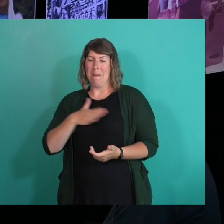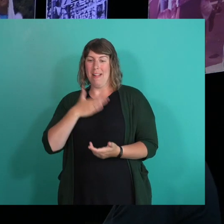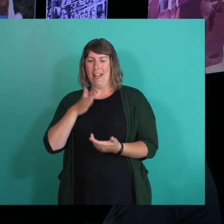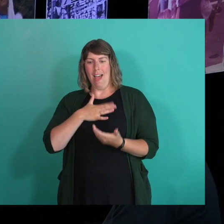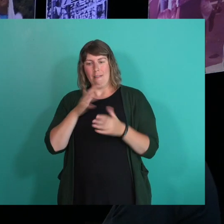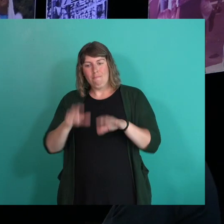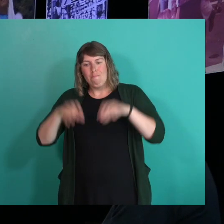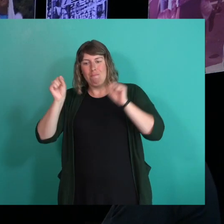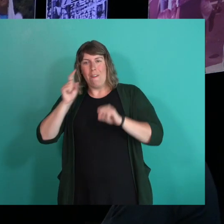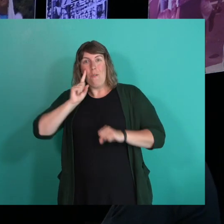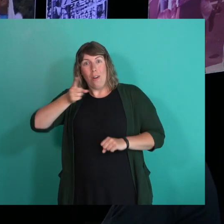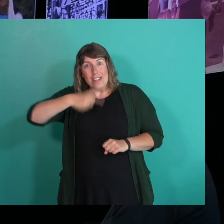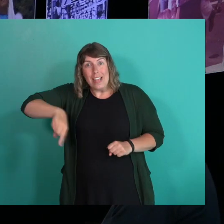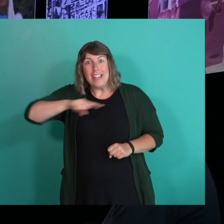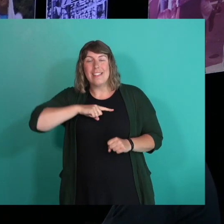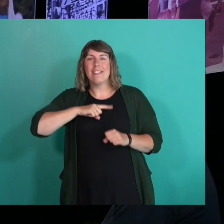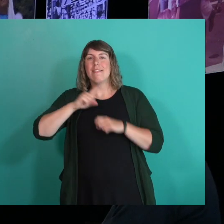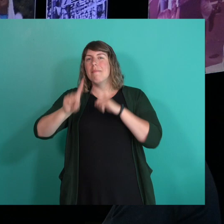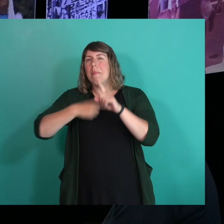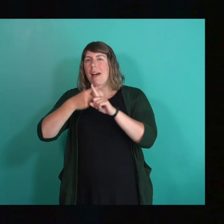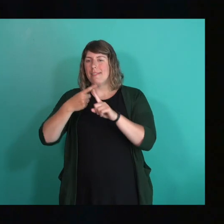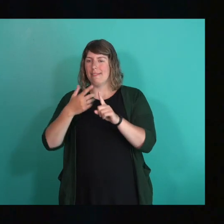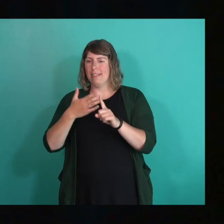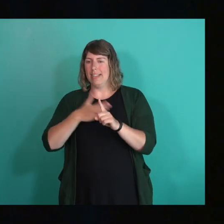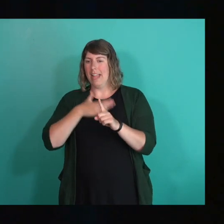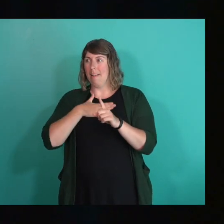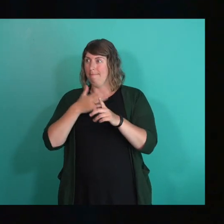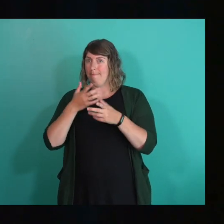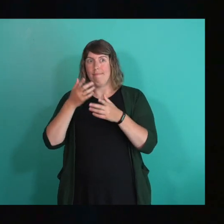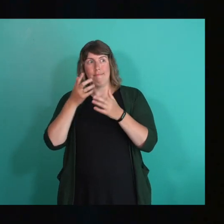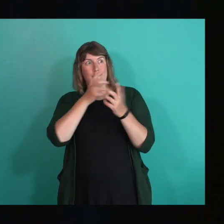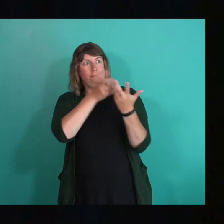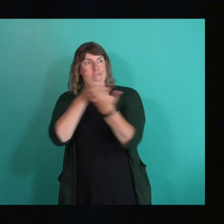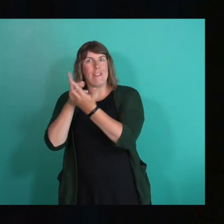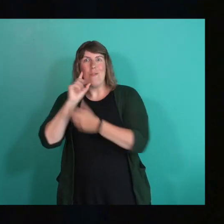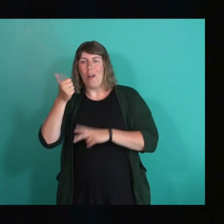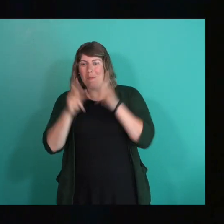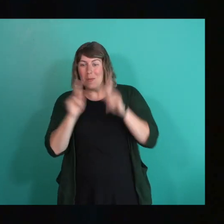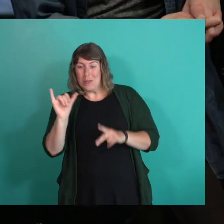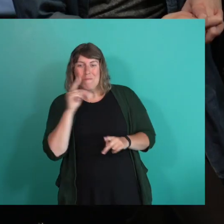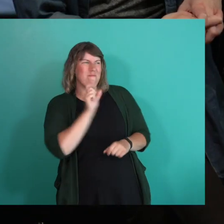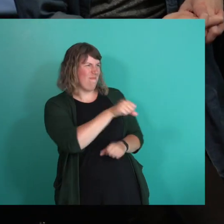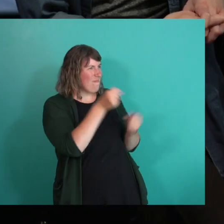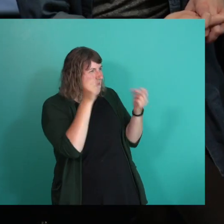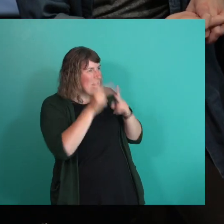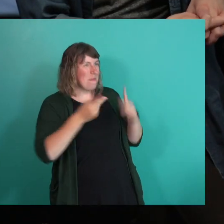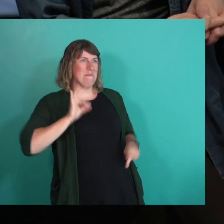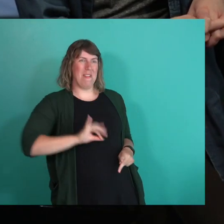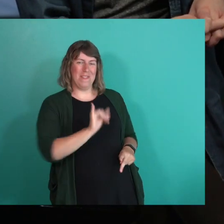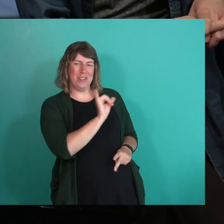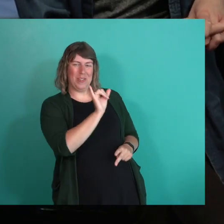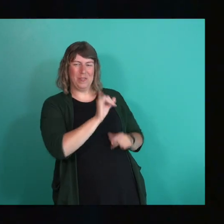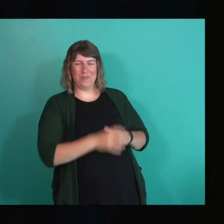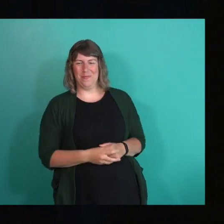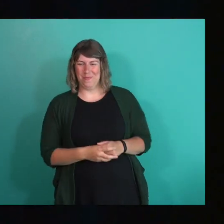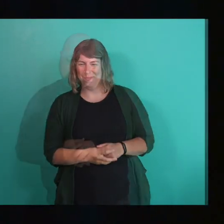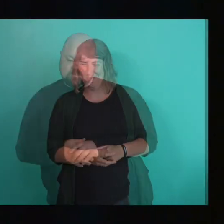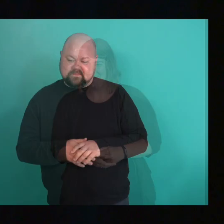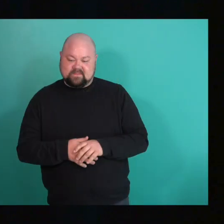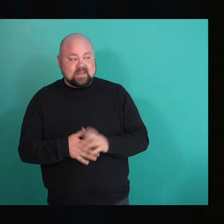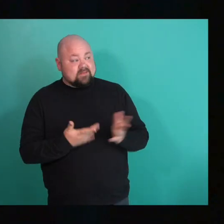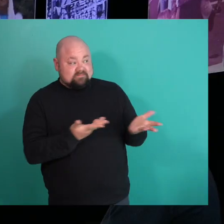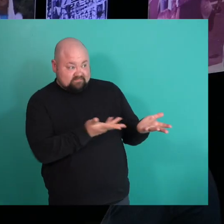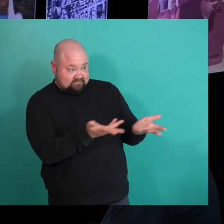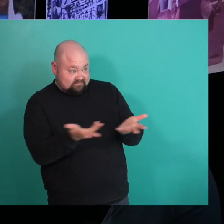we did it for us and I'm glad it worked for other people as well. Yeah. So many other people. Yeah. Yeah. Anyone